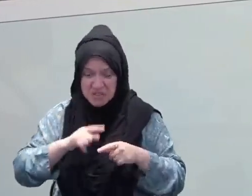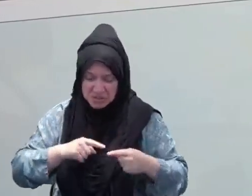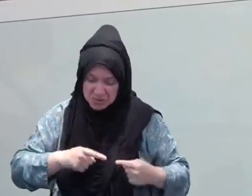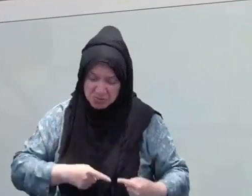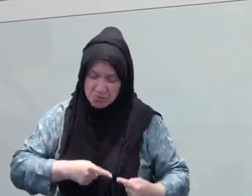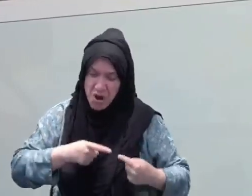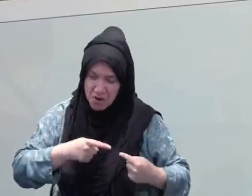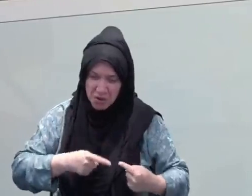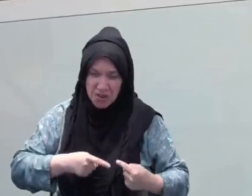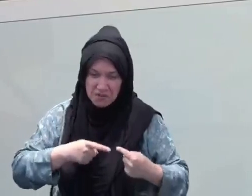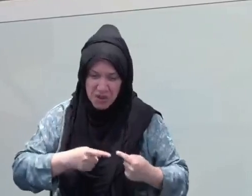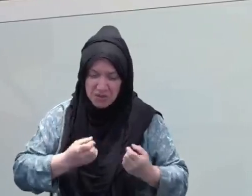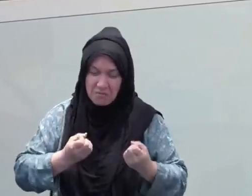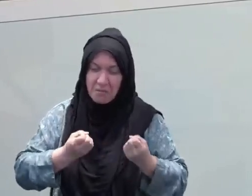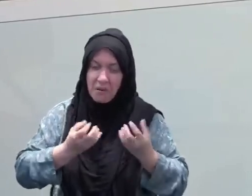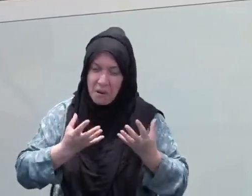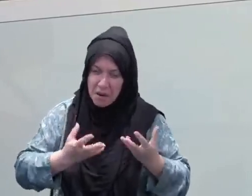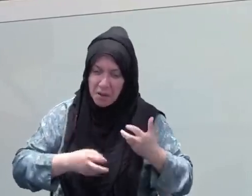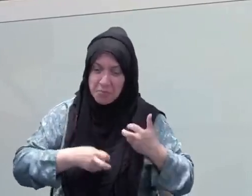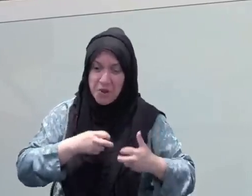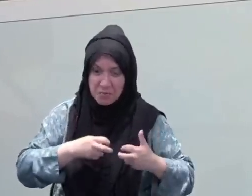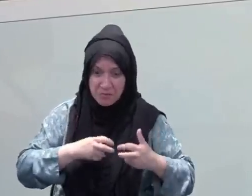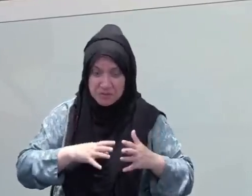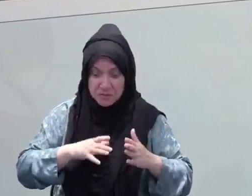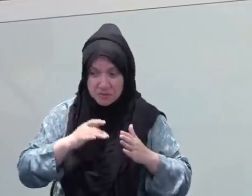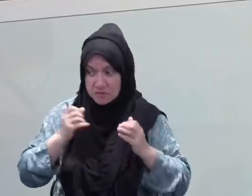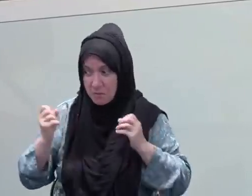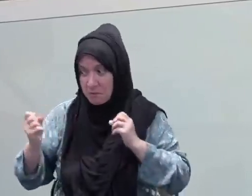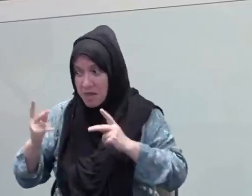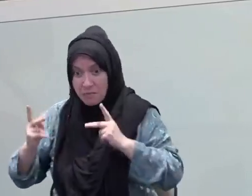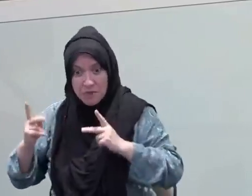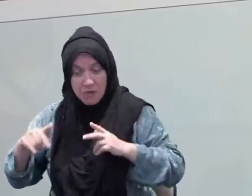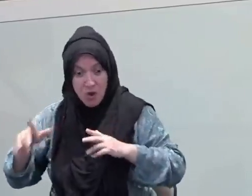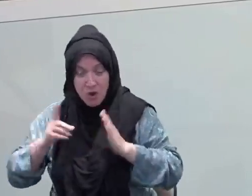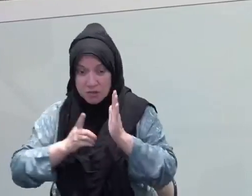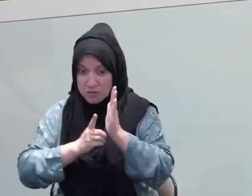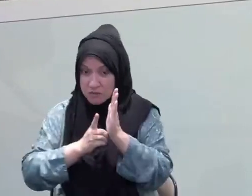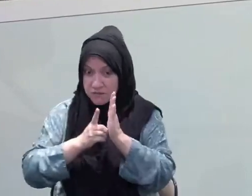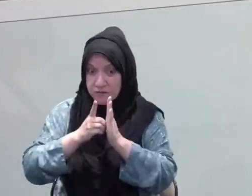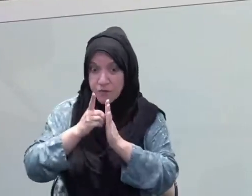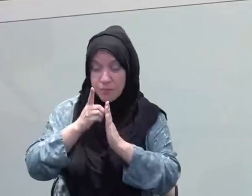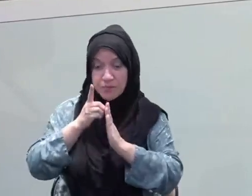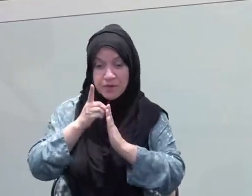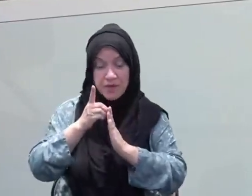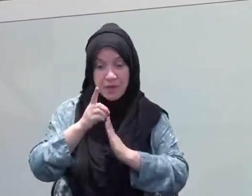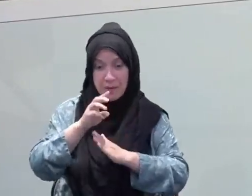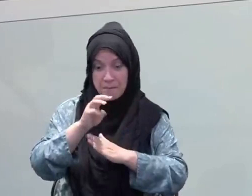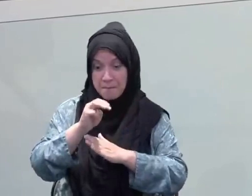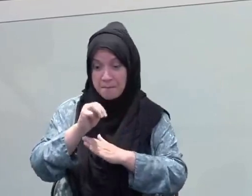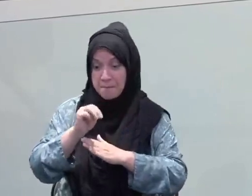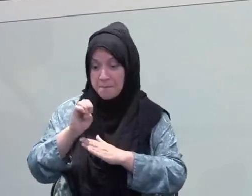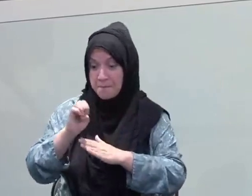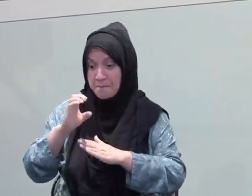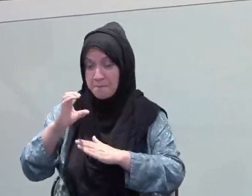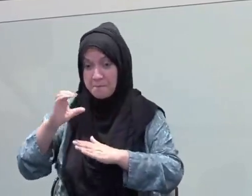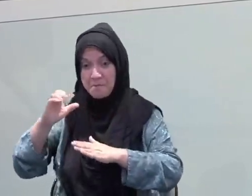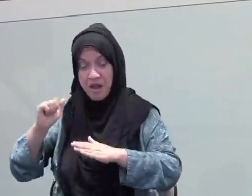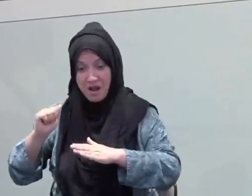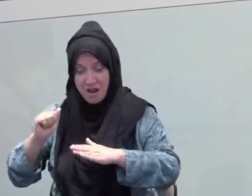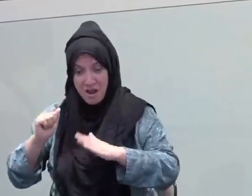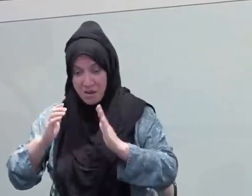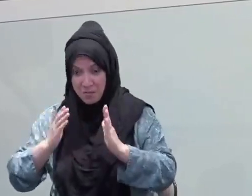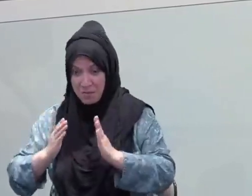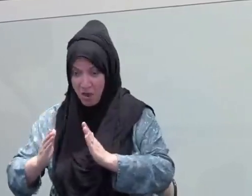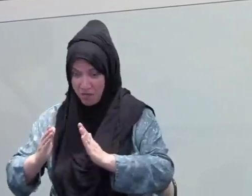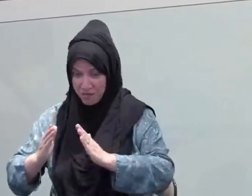Ramadan drops on them. And they have less than a month to prepare for the very first Ramadan. That is actually